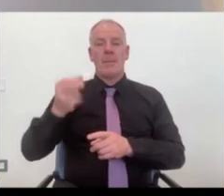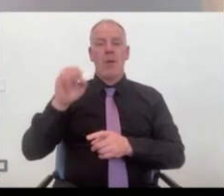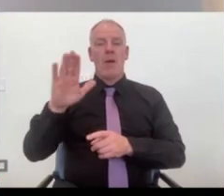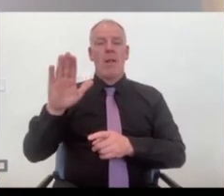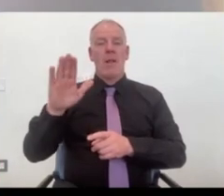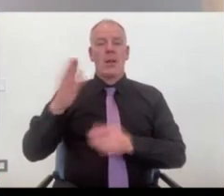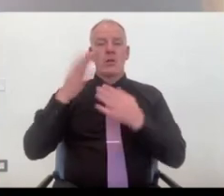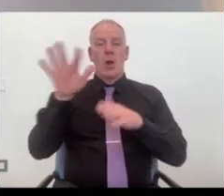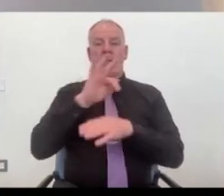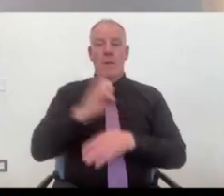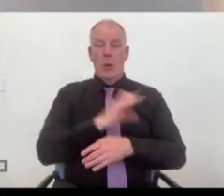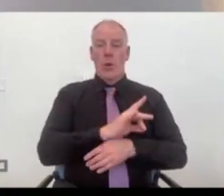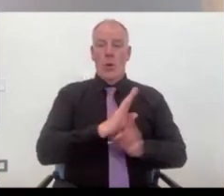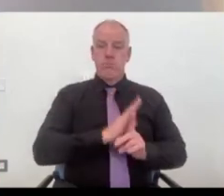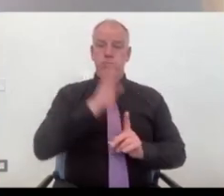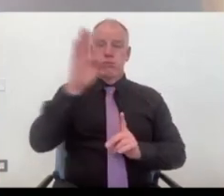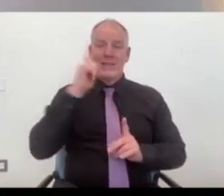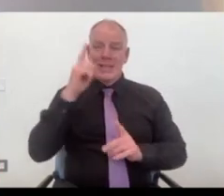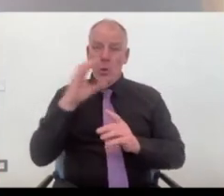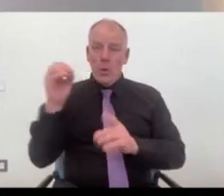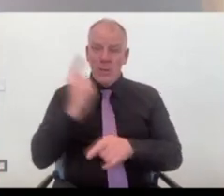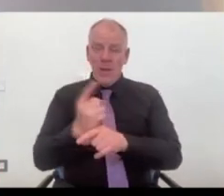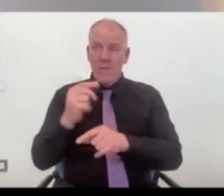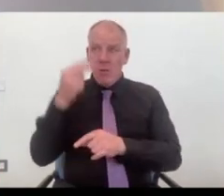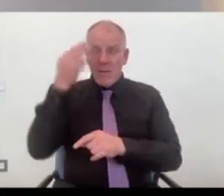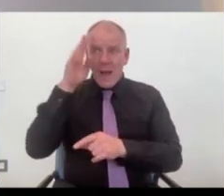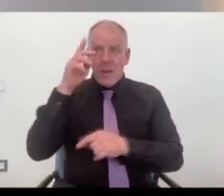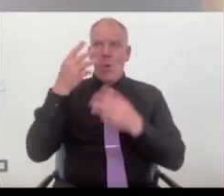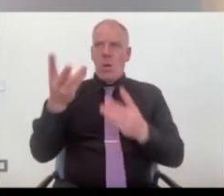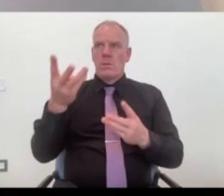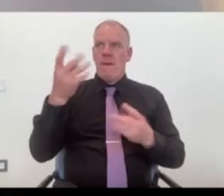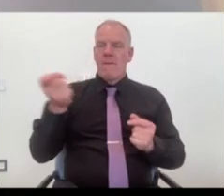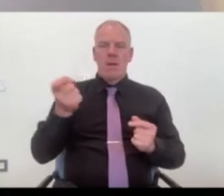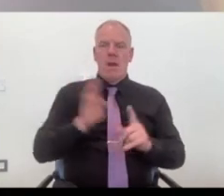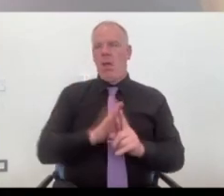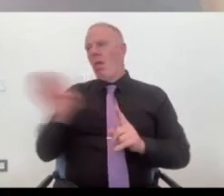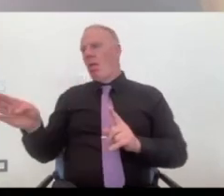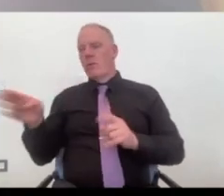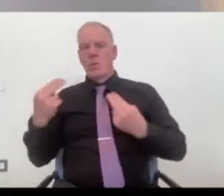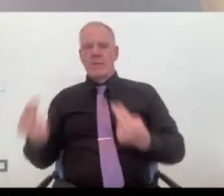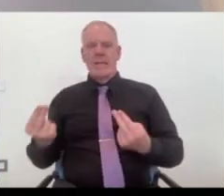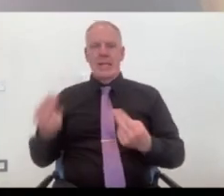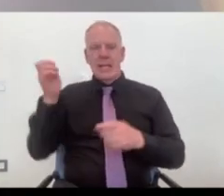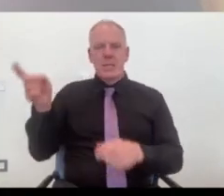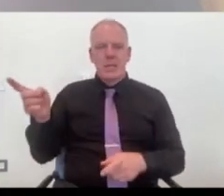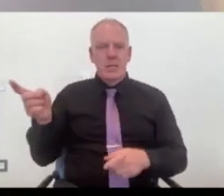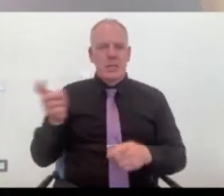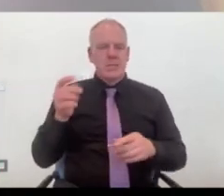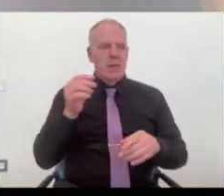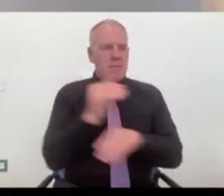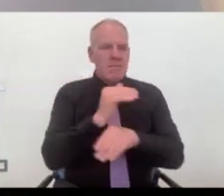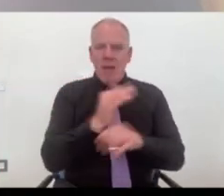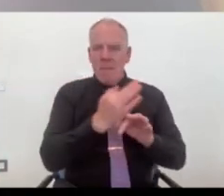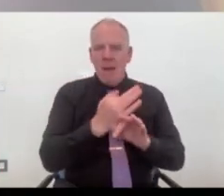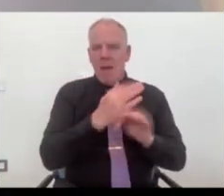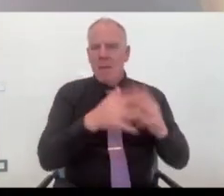Cork. And they'd be seeing these companies up north that are looking for exactly what they want rather than having to go across the seas. And I think also, maybe like